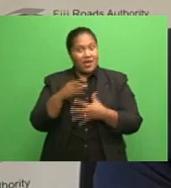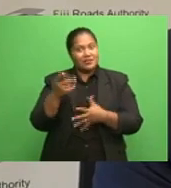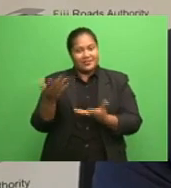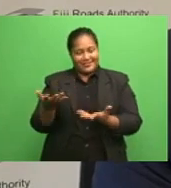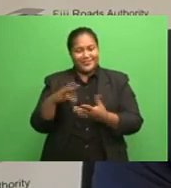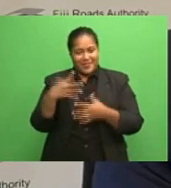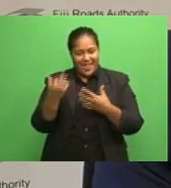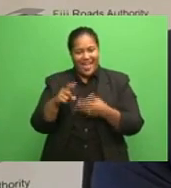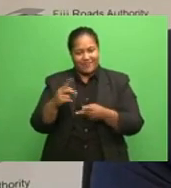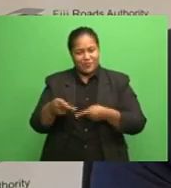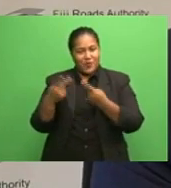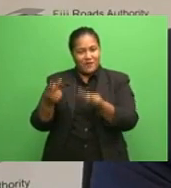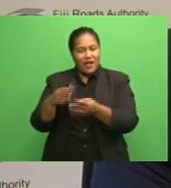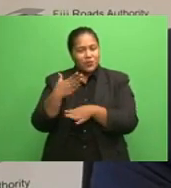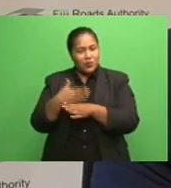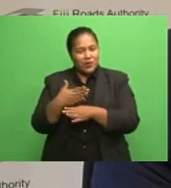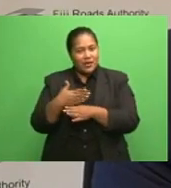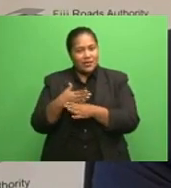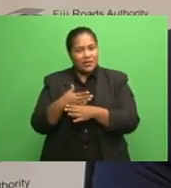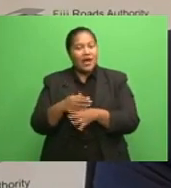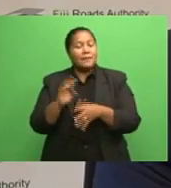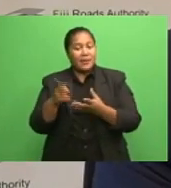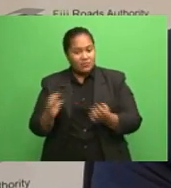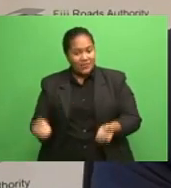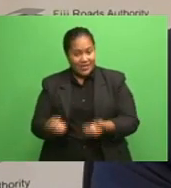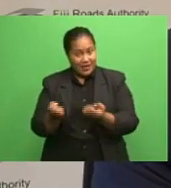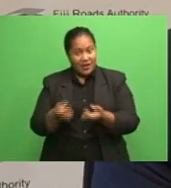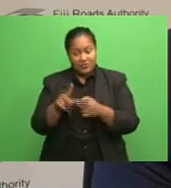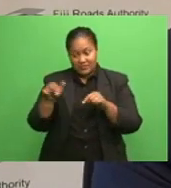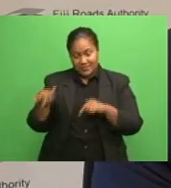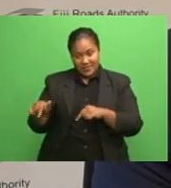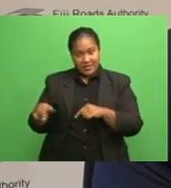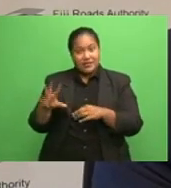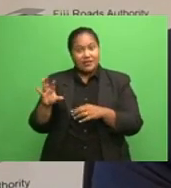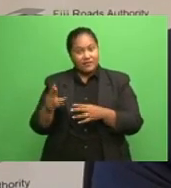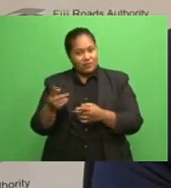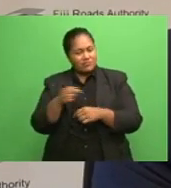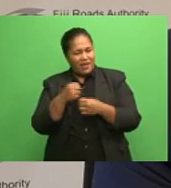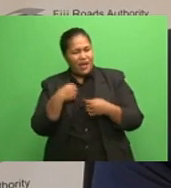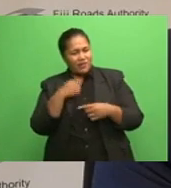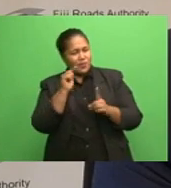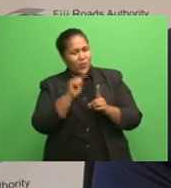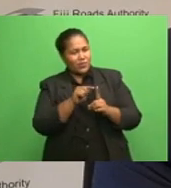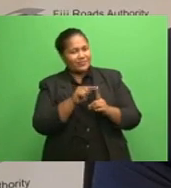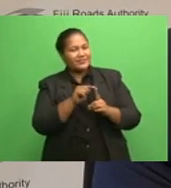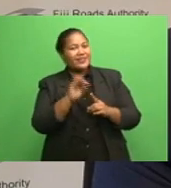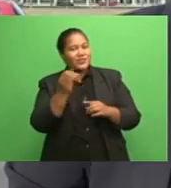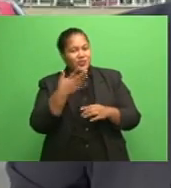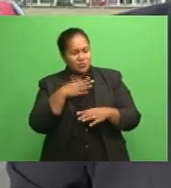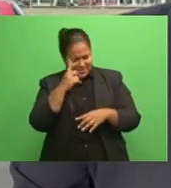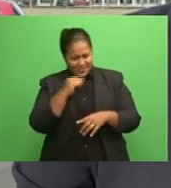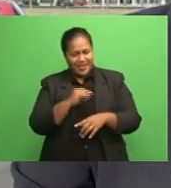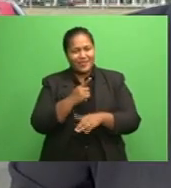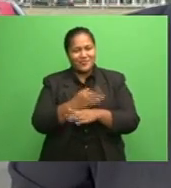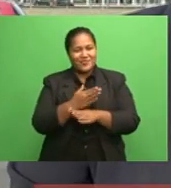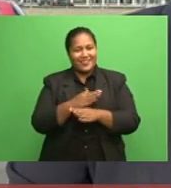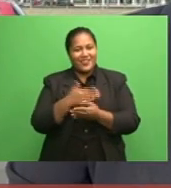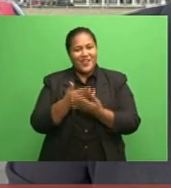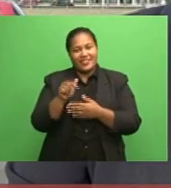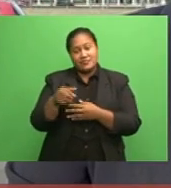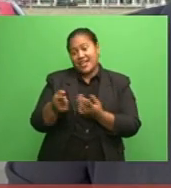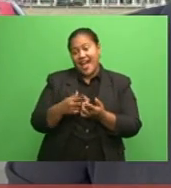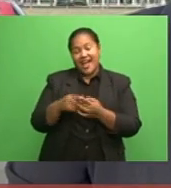what to expect, but we're encouraged by this one from our point of view, and yeah, we can work with it. Other capital